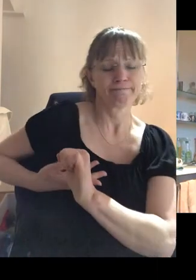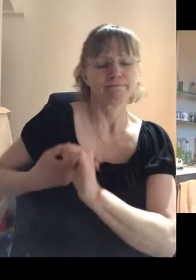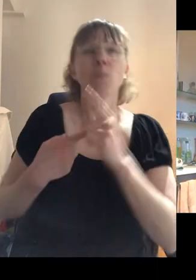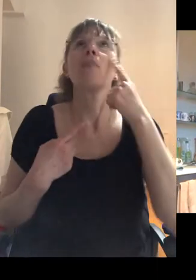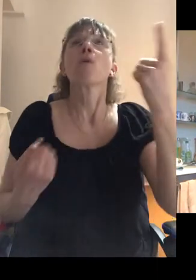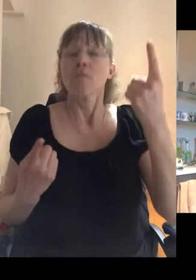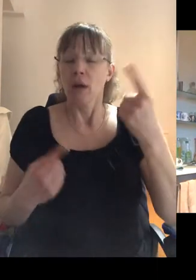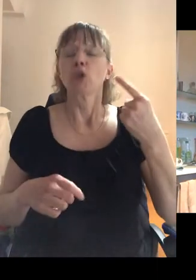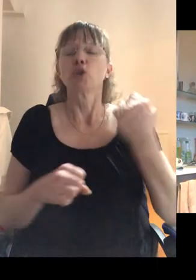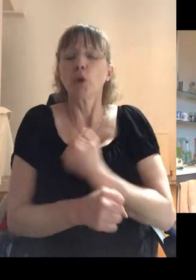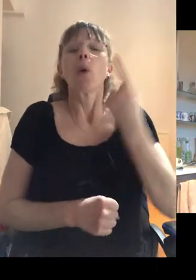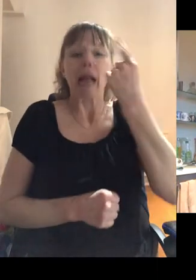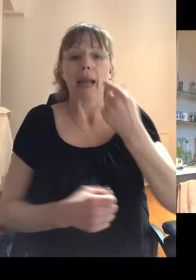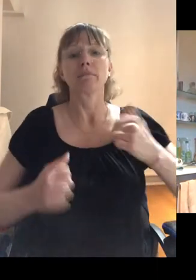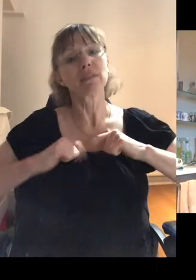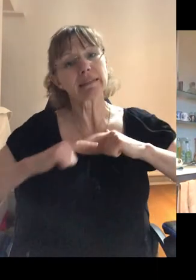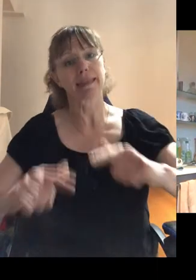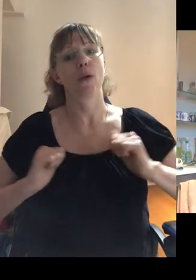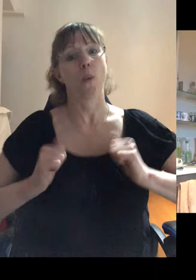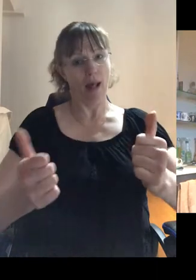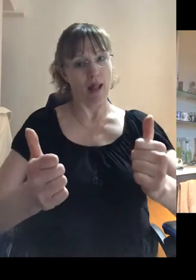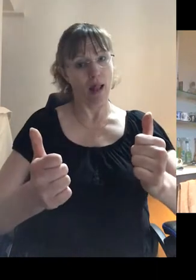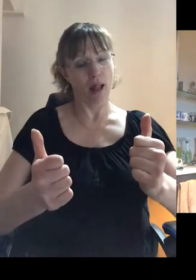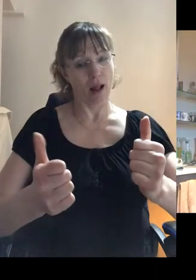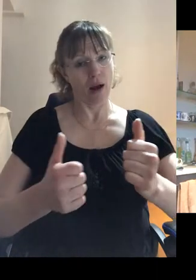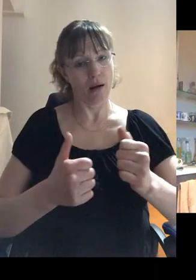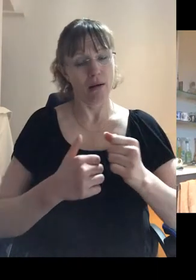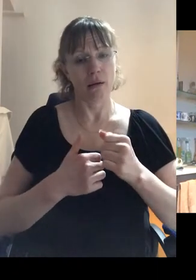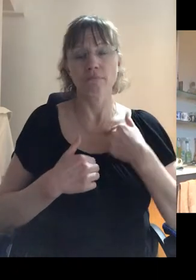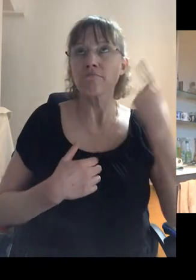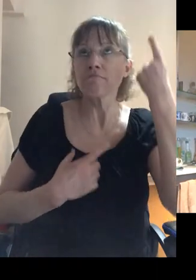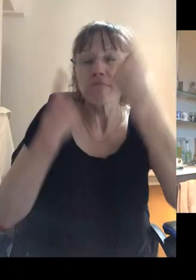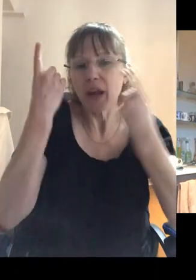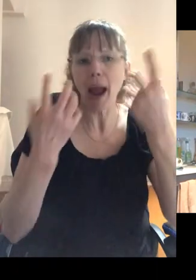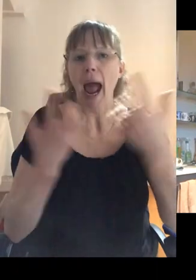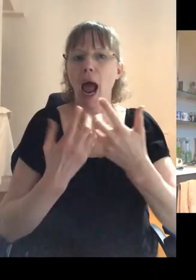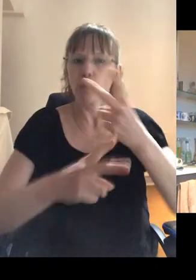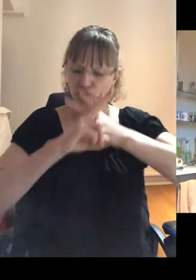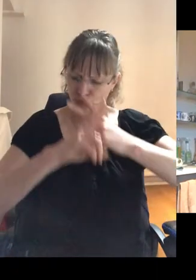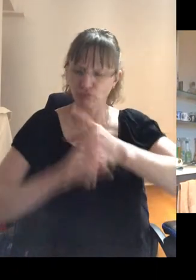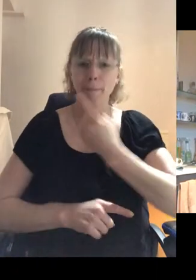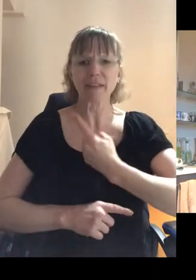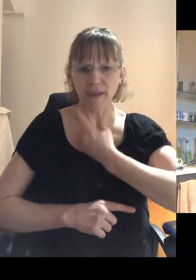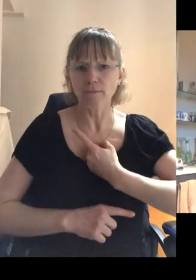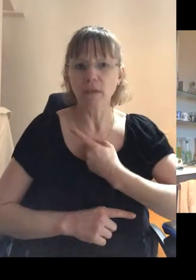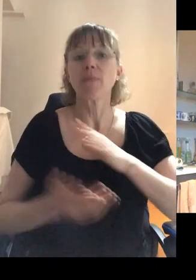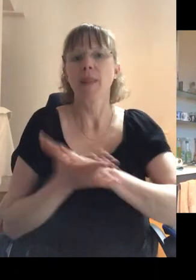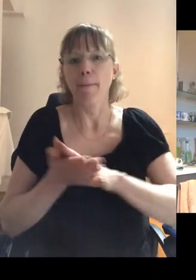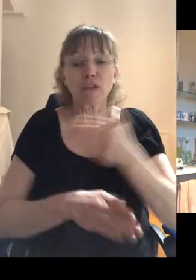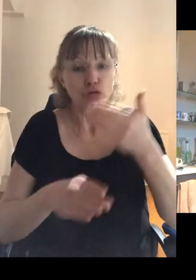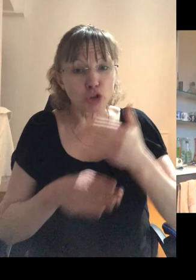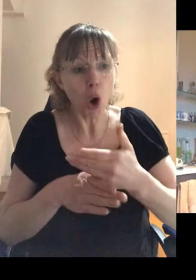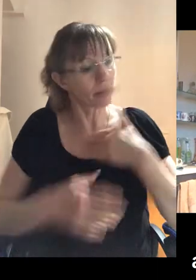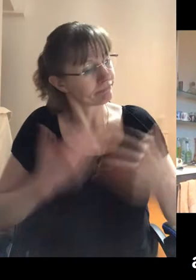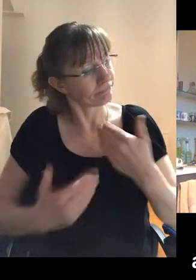I thought, okay, I'm going to do what I can to stay well. Uh, and I'm just going to think about how I look after myself. And that means getting a job,